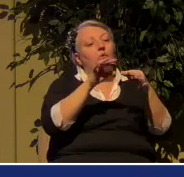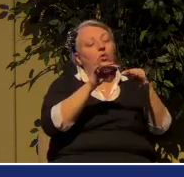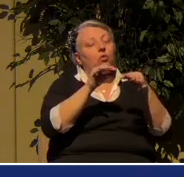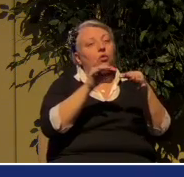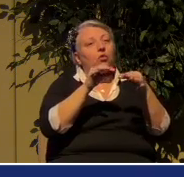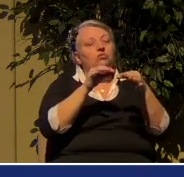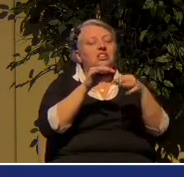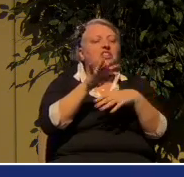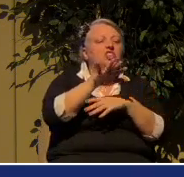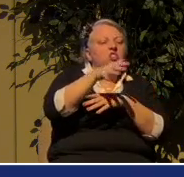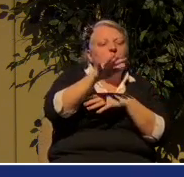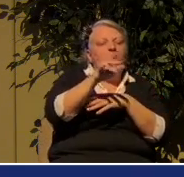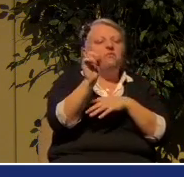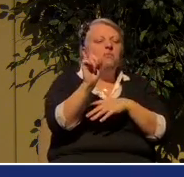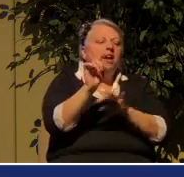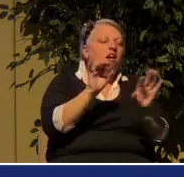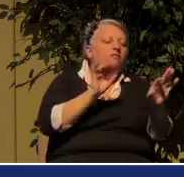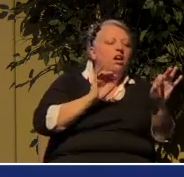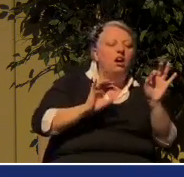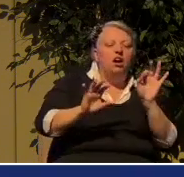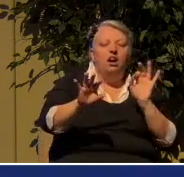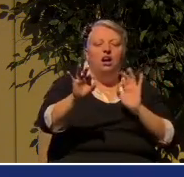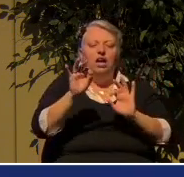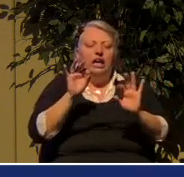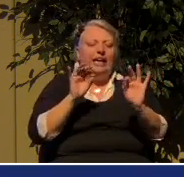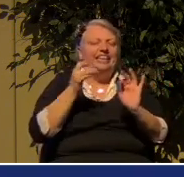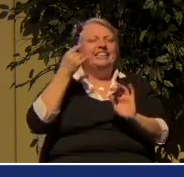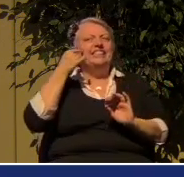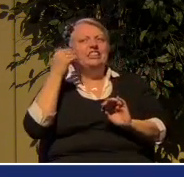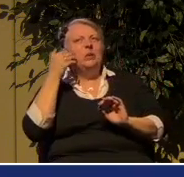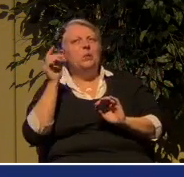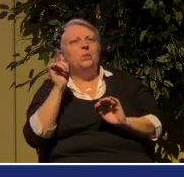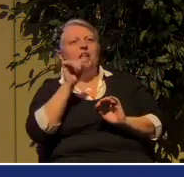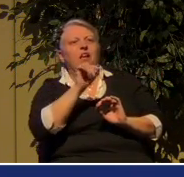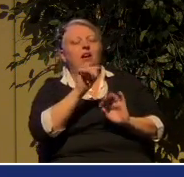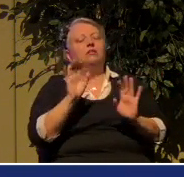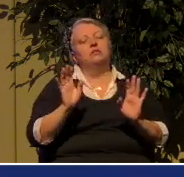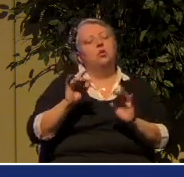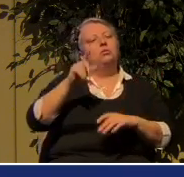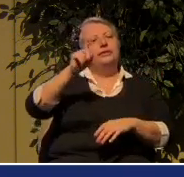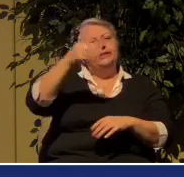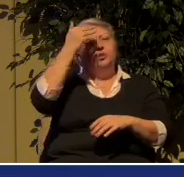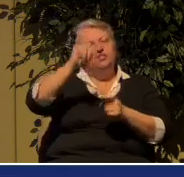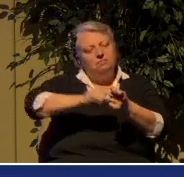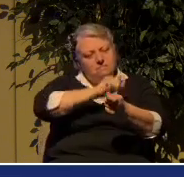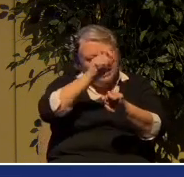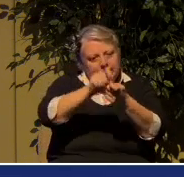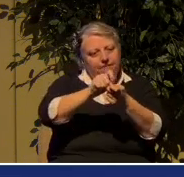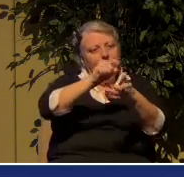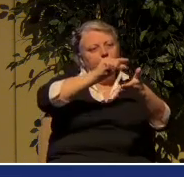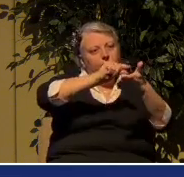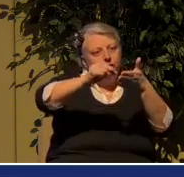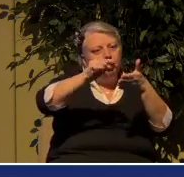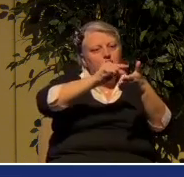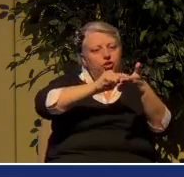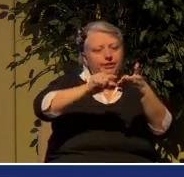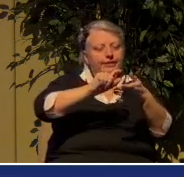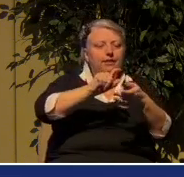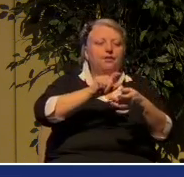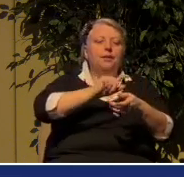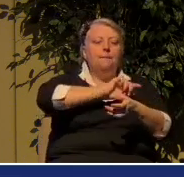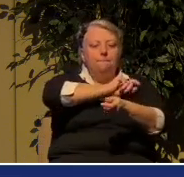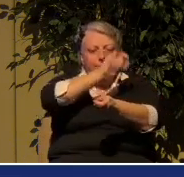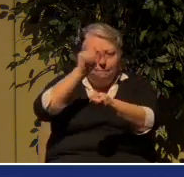sort of where things are in the Bible, but we need to know very specific verses that address very